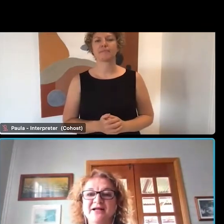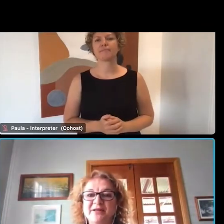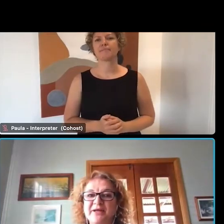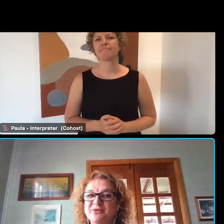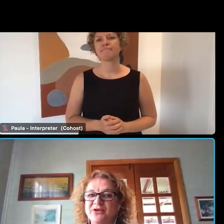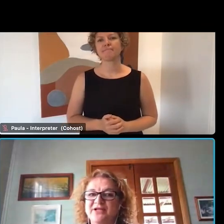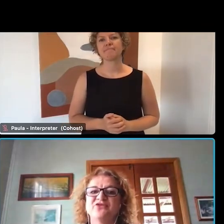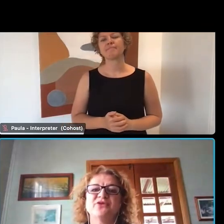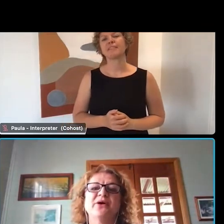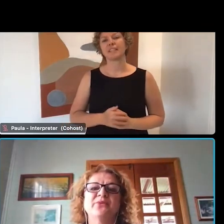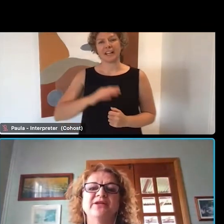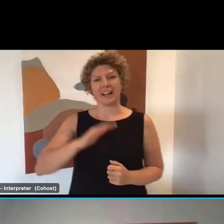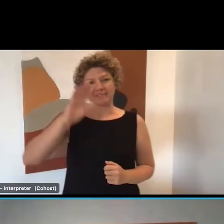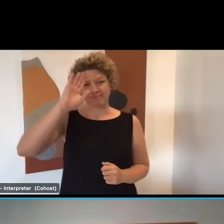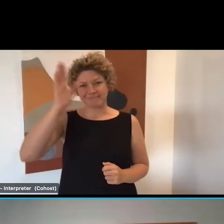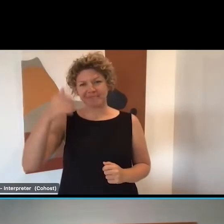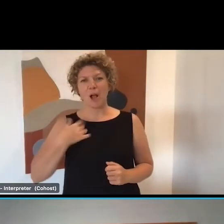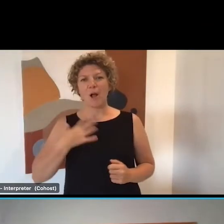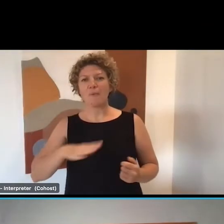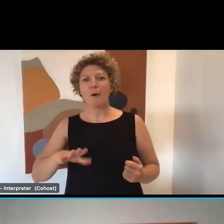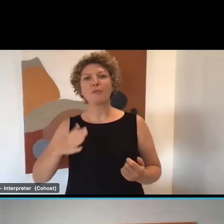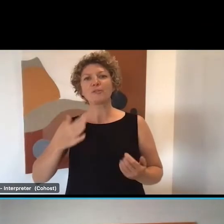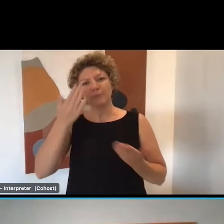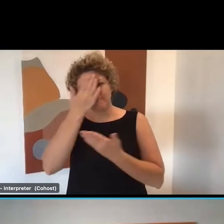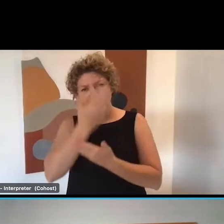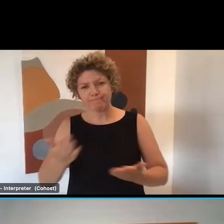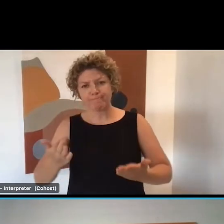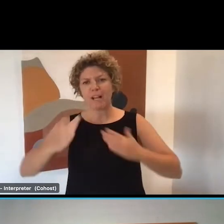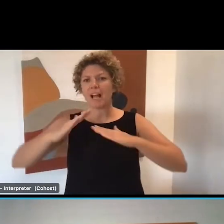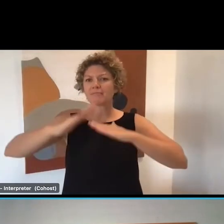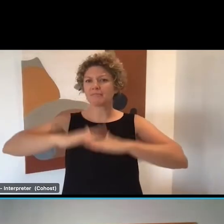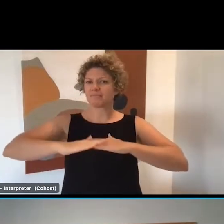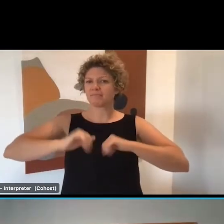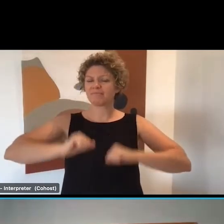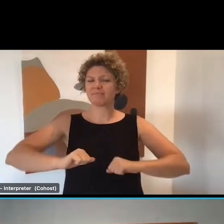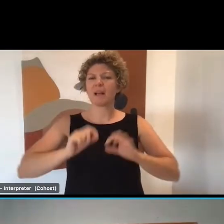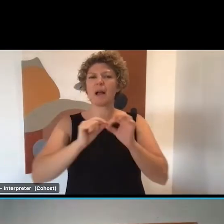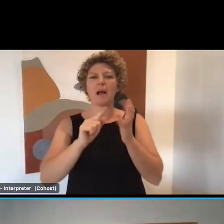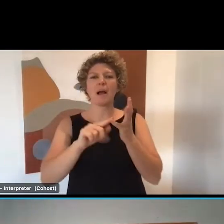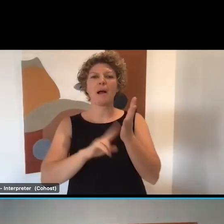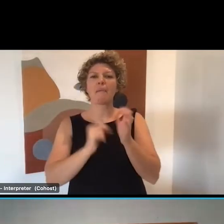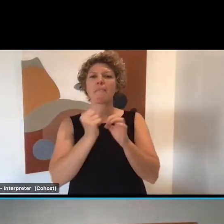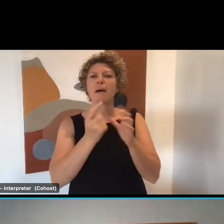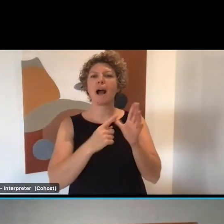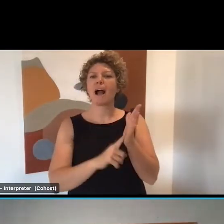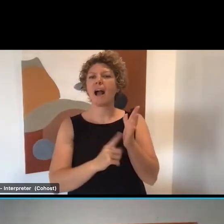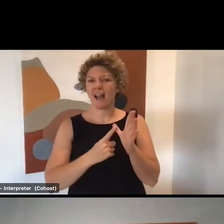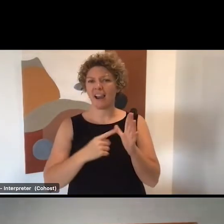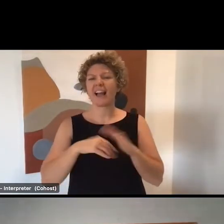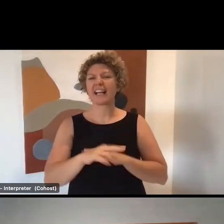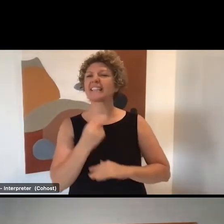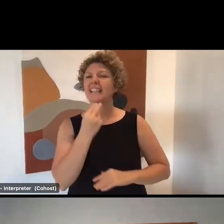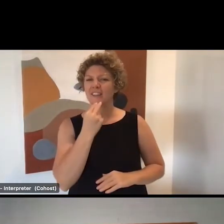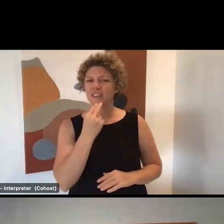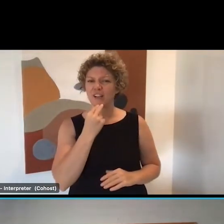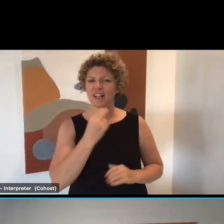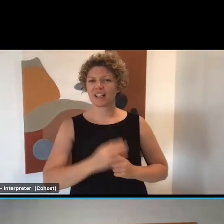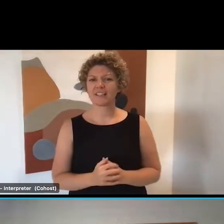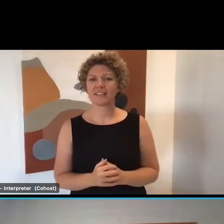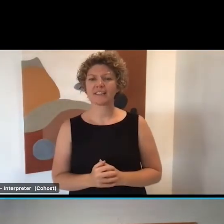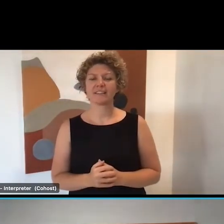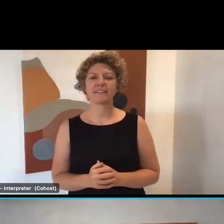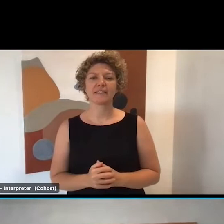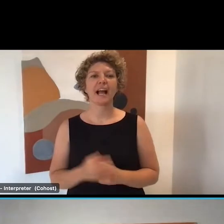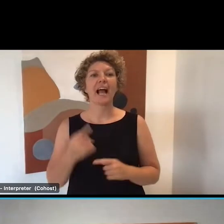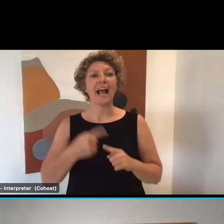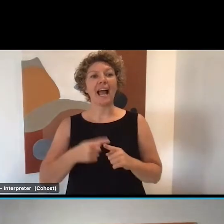acknowledge the bungalow people on Country Where We Live, Serve and Play in North West Country, South Australia. And today